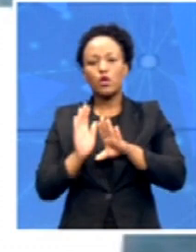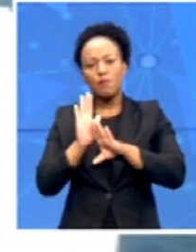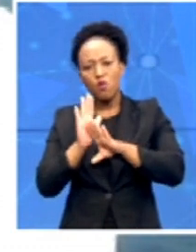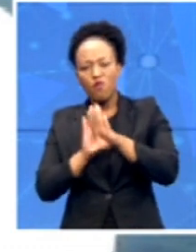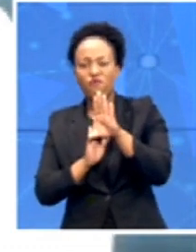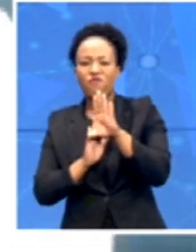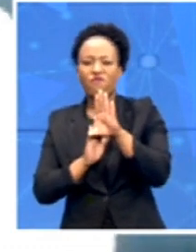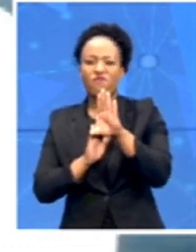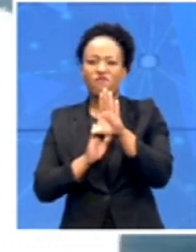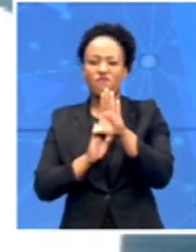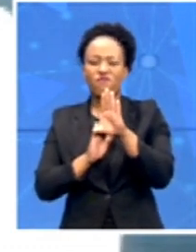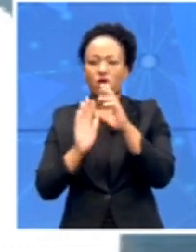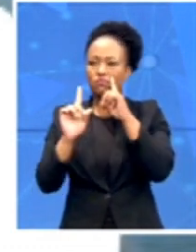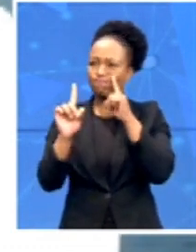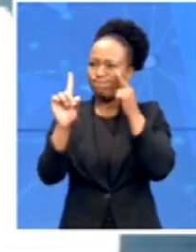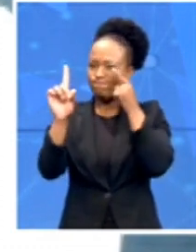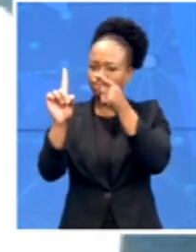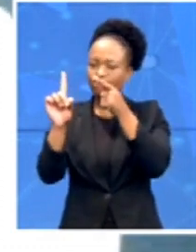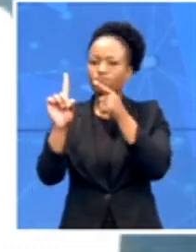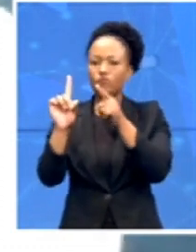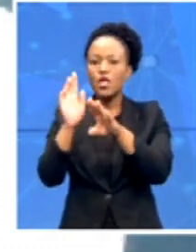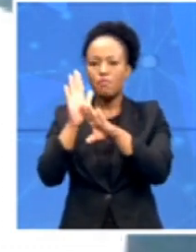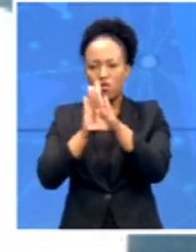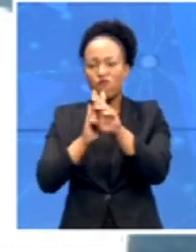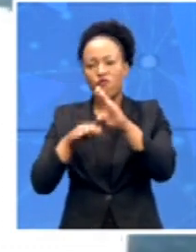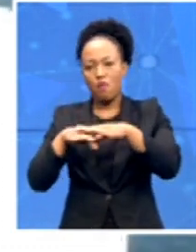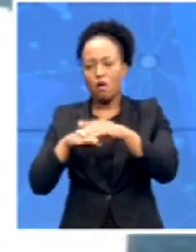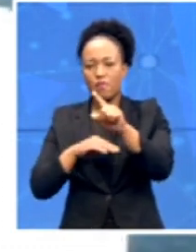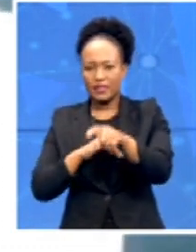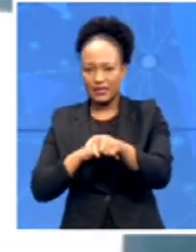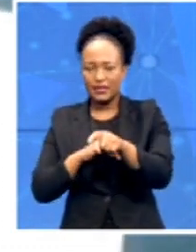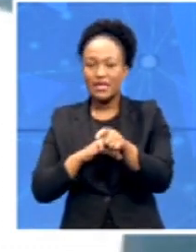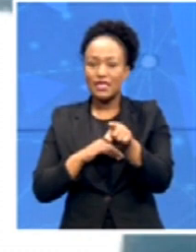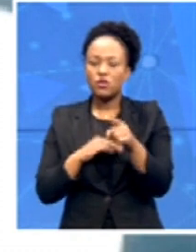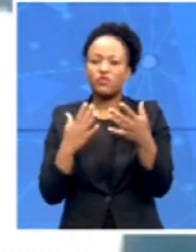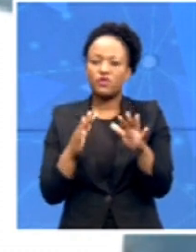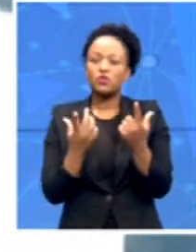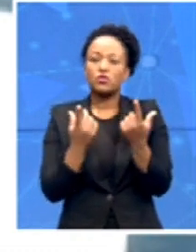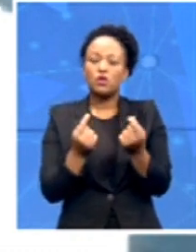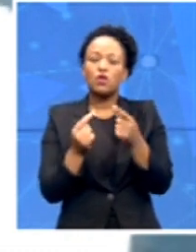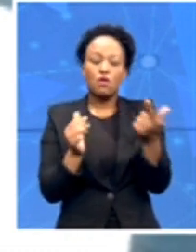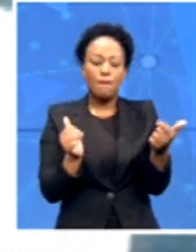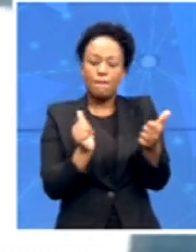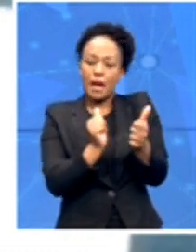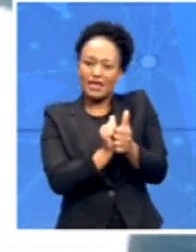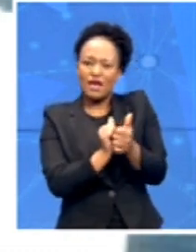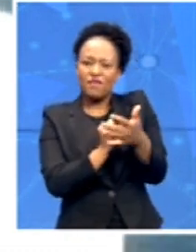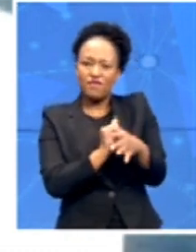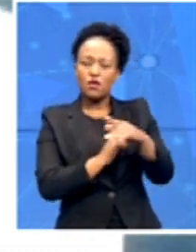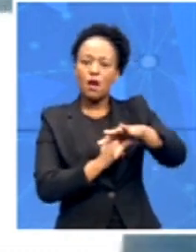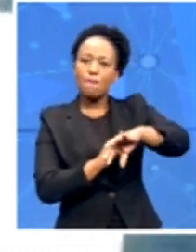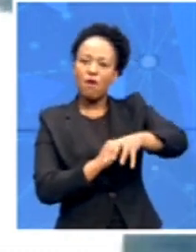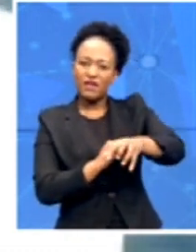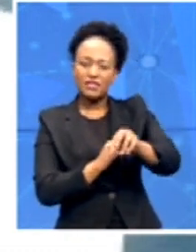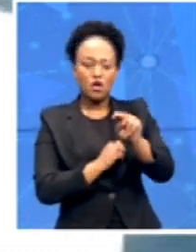one of the greatest thing about this is that this is done in partnership with the province of the northern cape which we believe